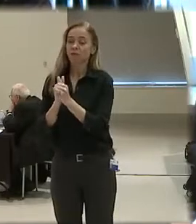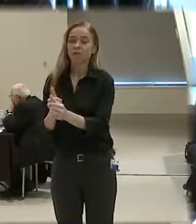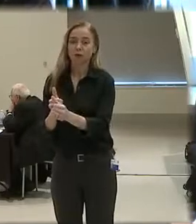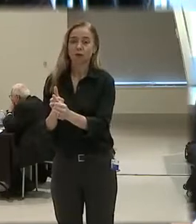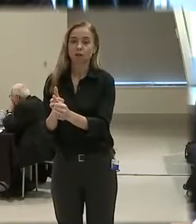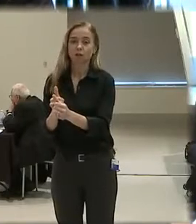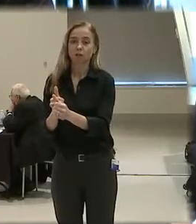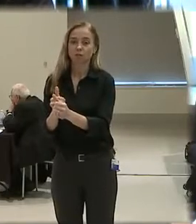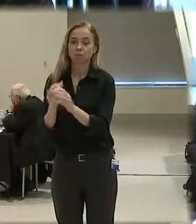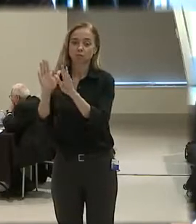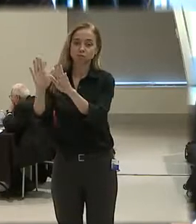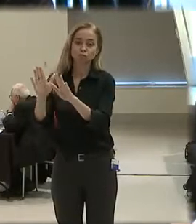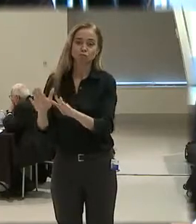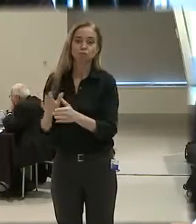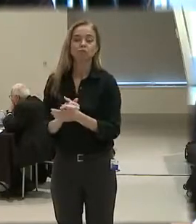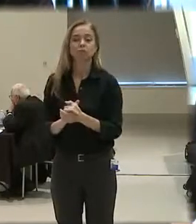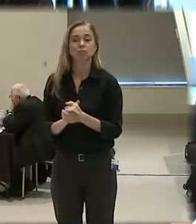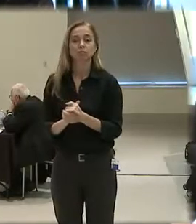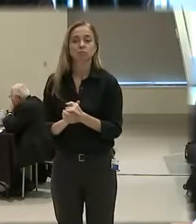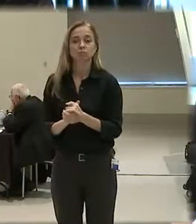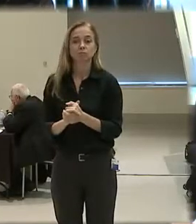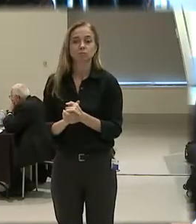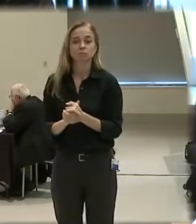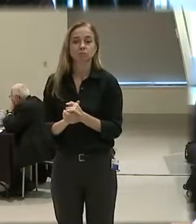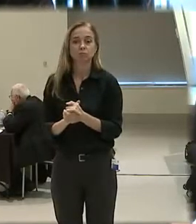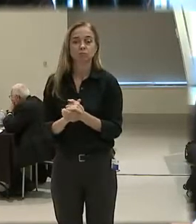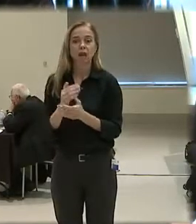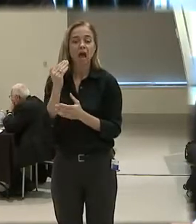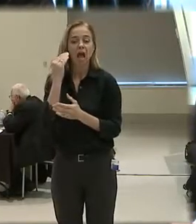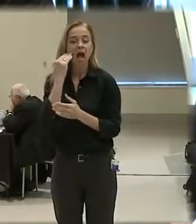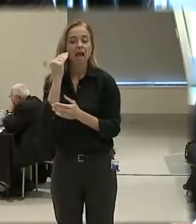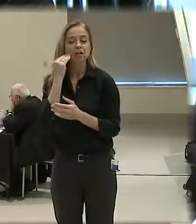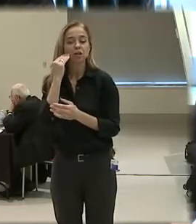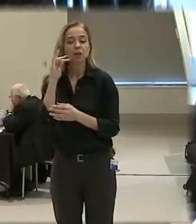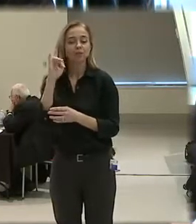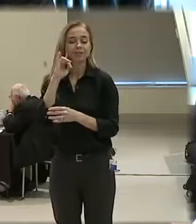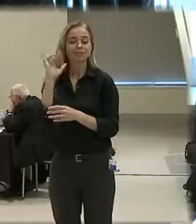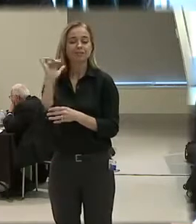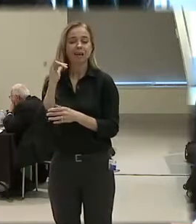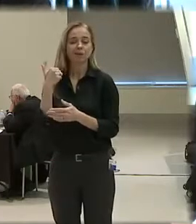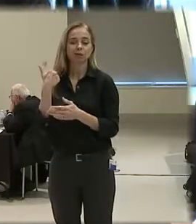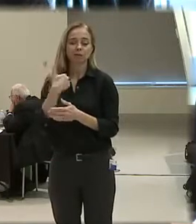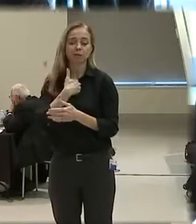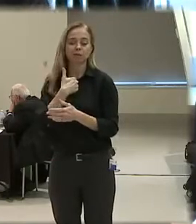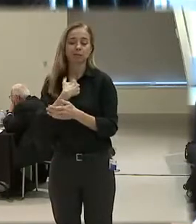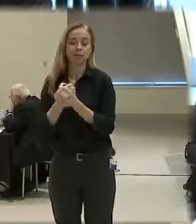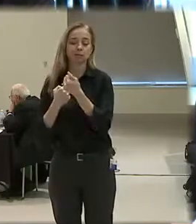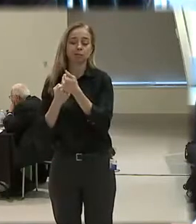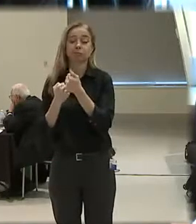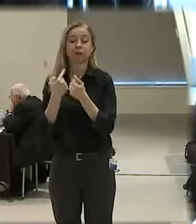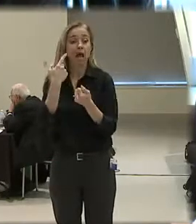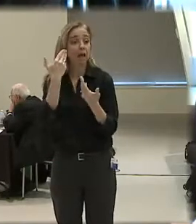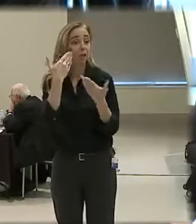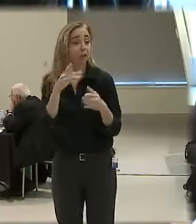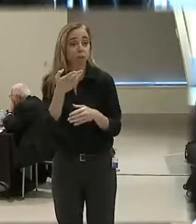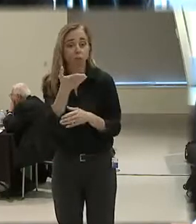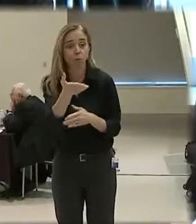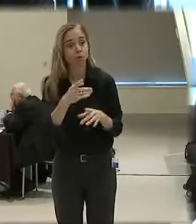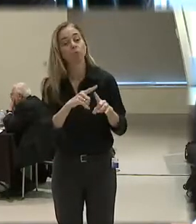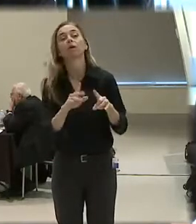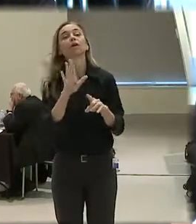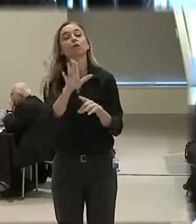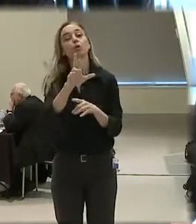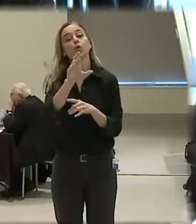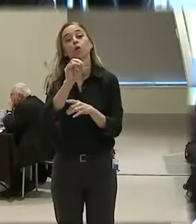Charlie Beck. And so, you know, I know this sounds self-serving because I don't know you from a hole in the wall, but I'll say this, your